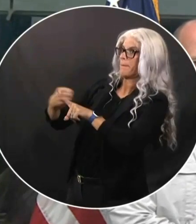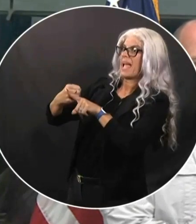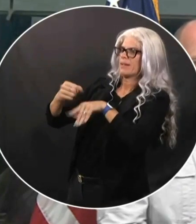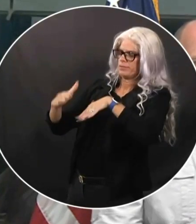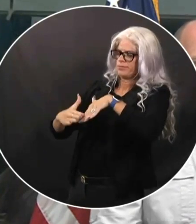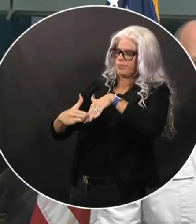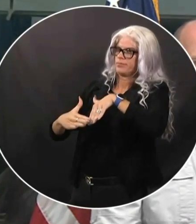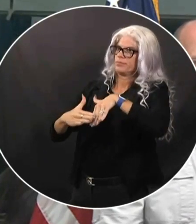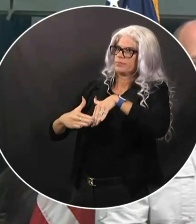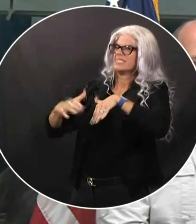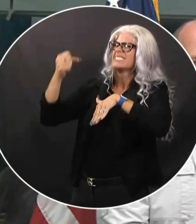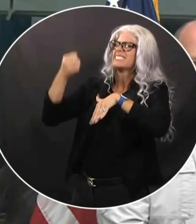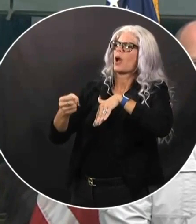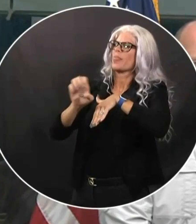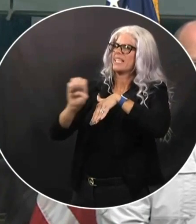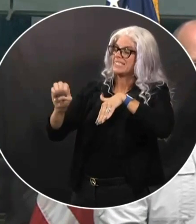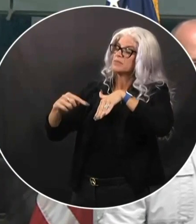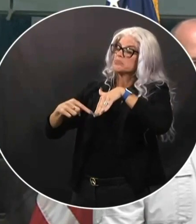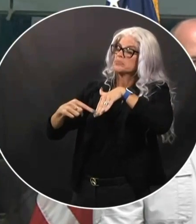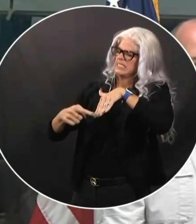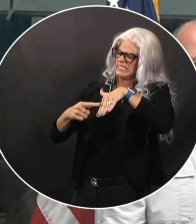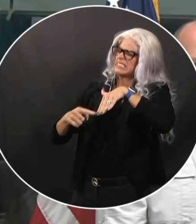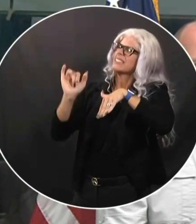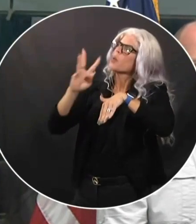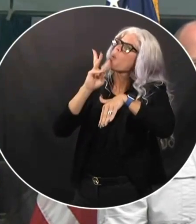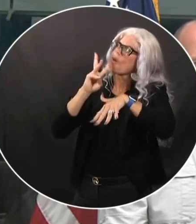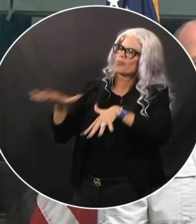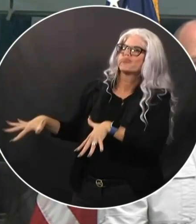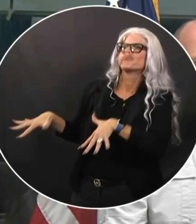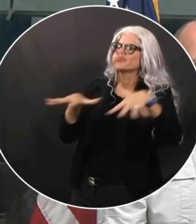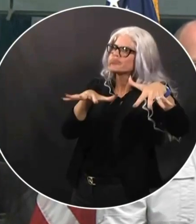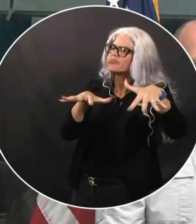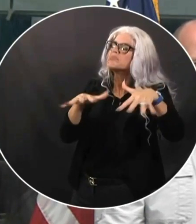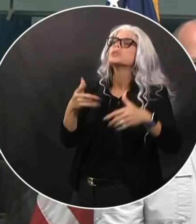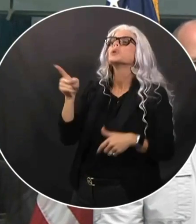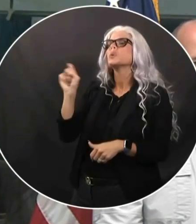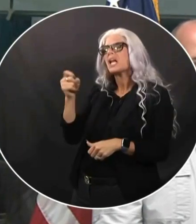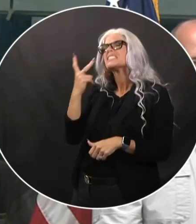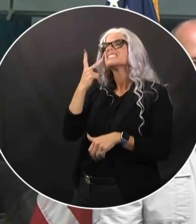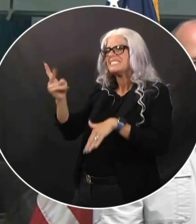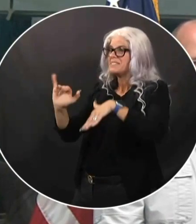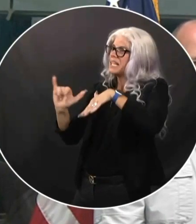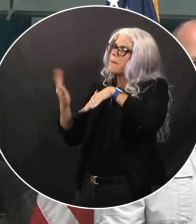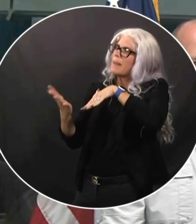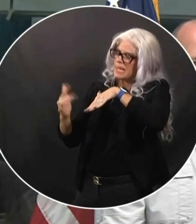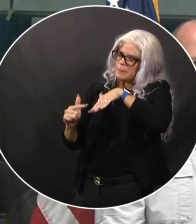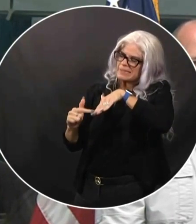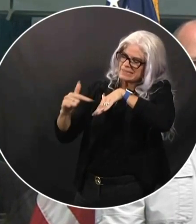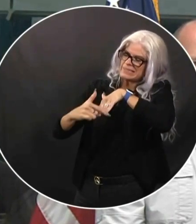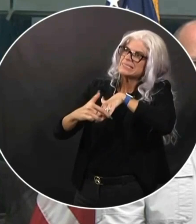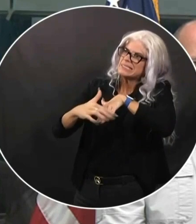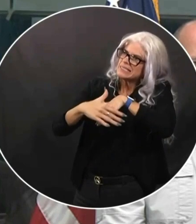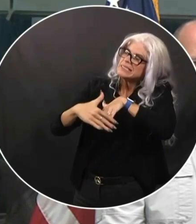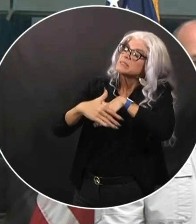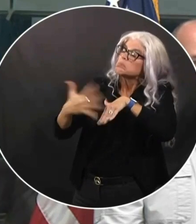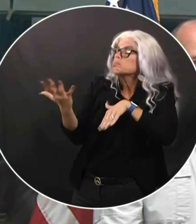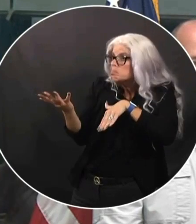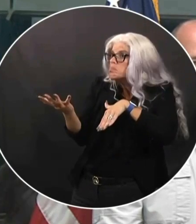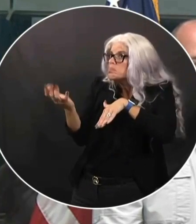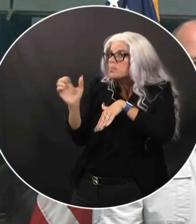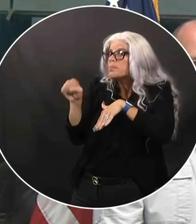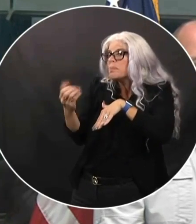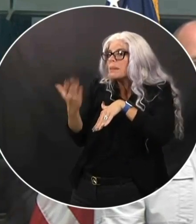happen. You could see impacts on the east coast of Florida farther up for sure. I mean, I think people should anticipate that.